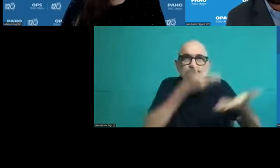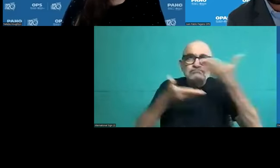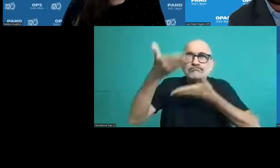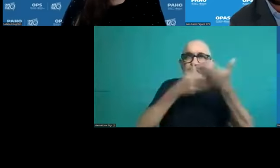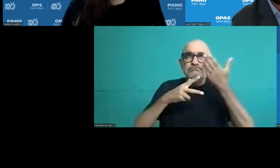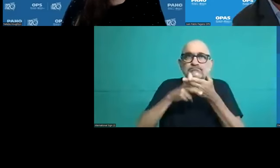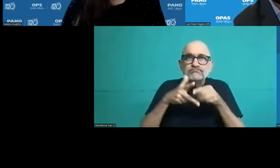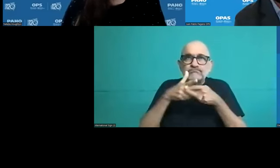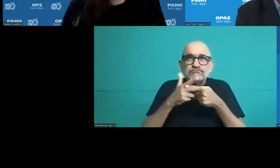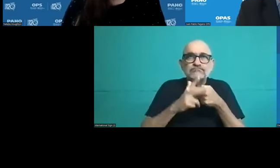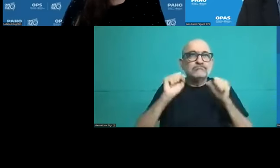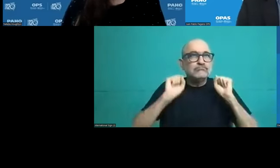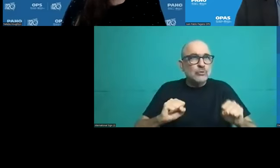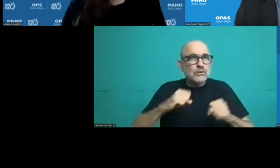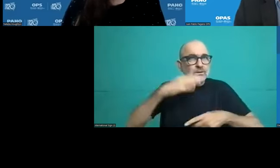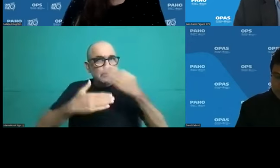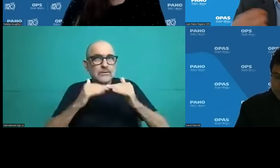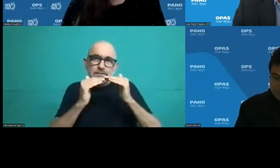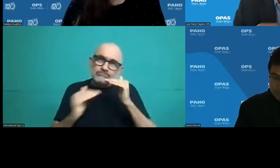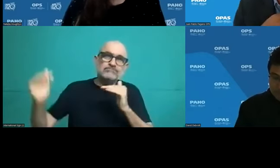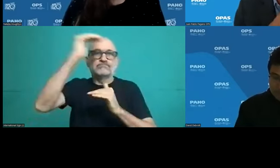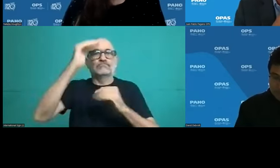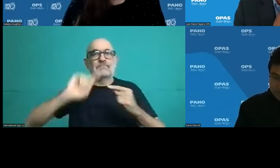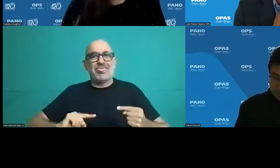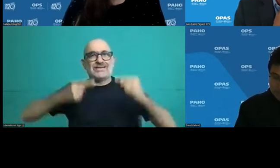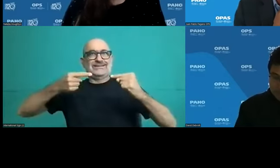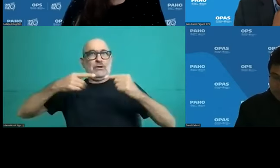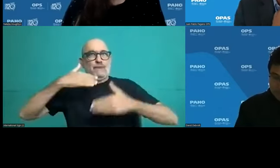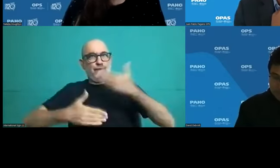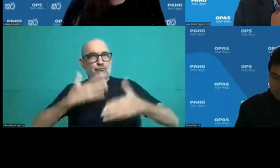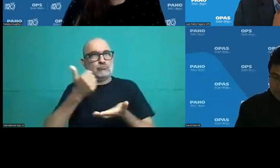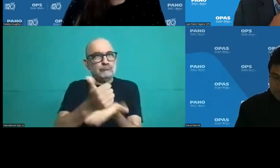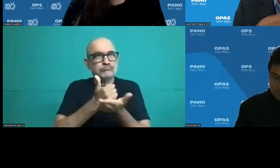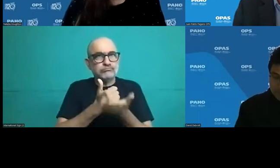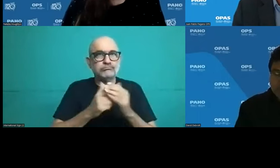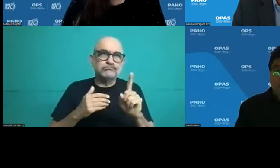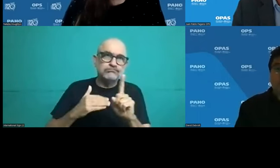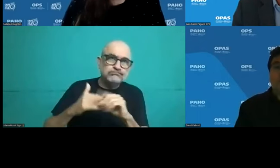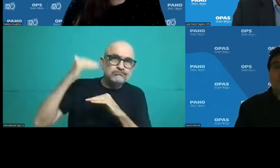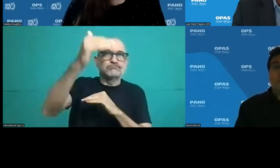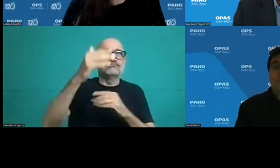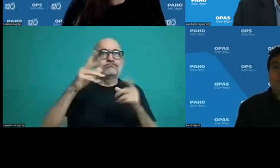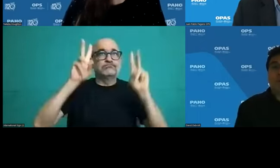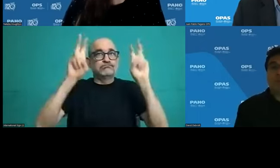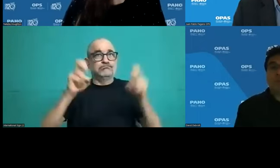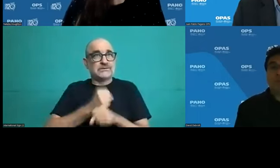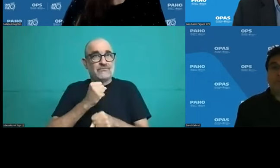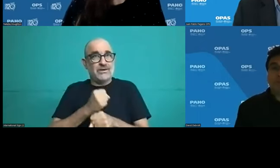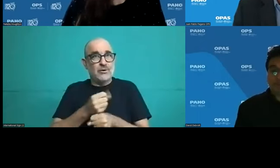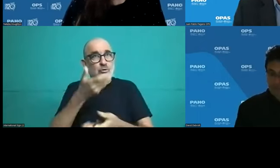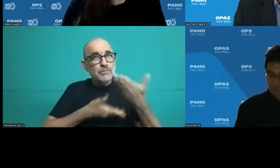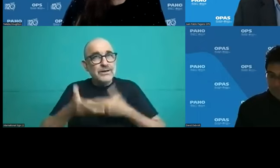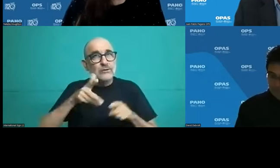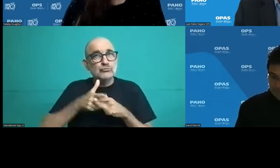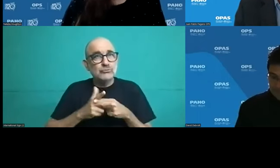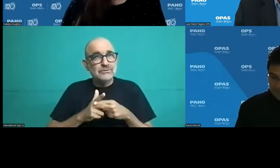aid the countries in this respect. OPS does a lot of technical work in particular unit.